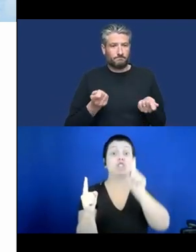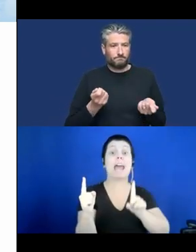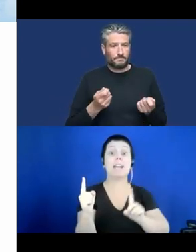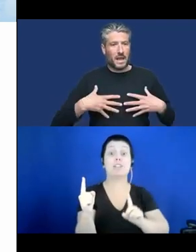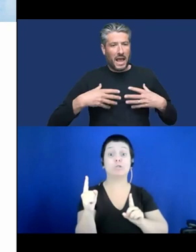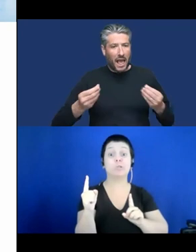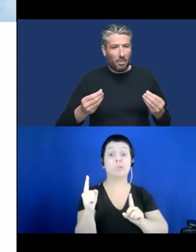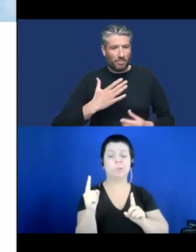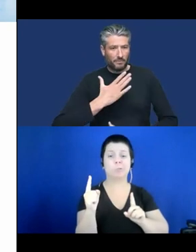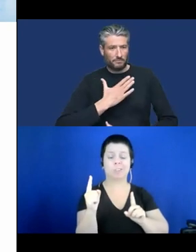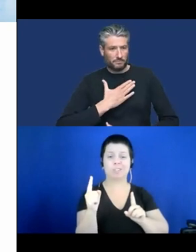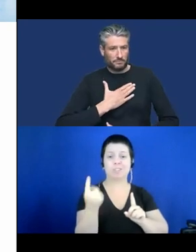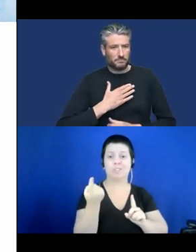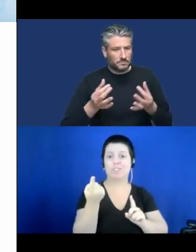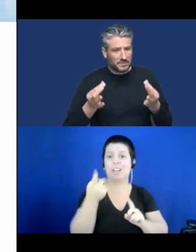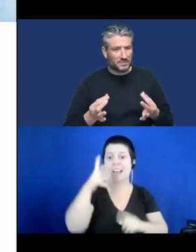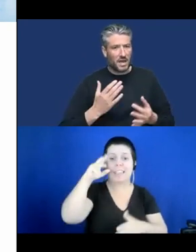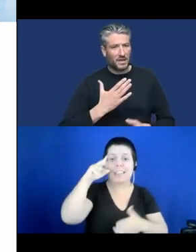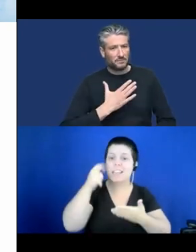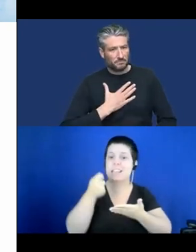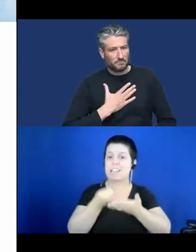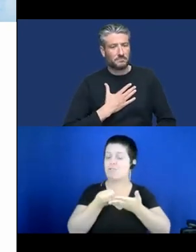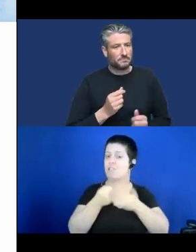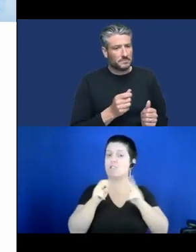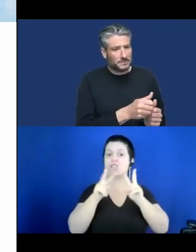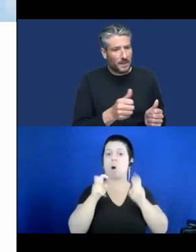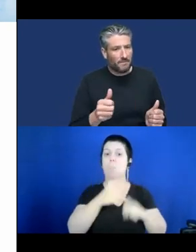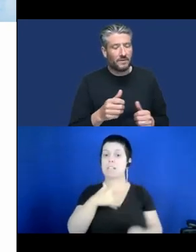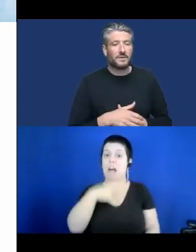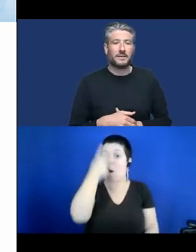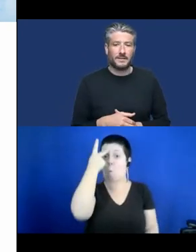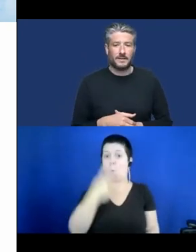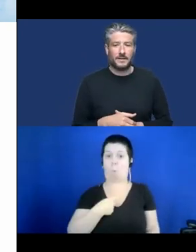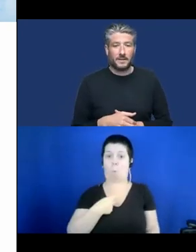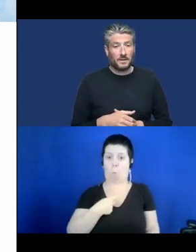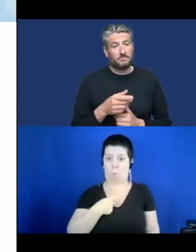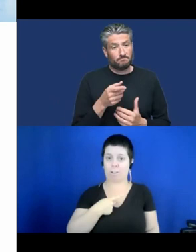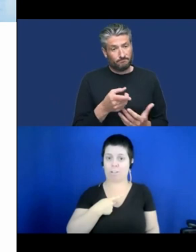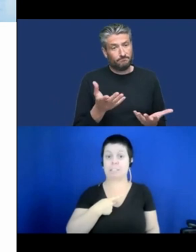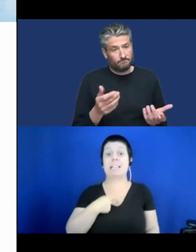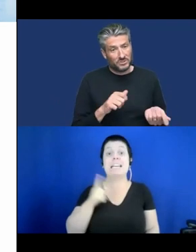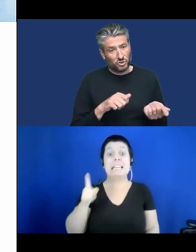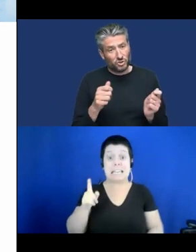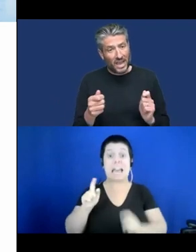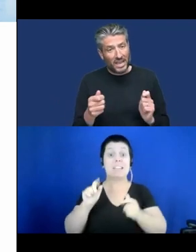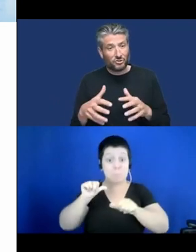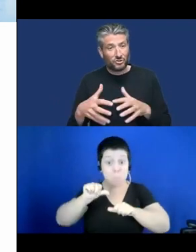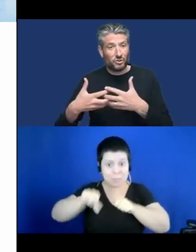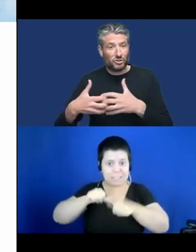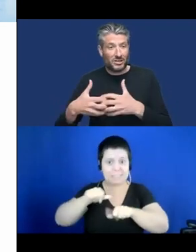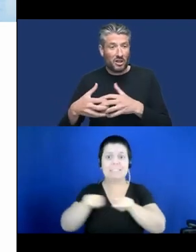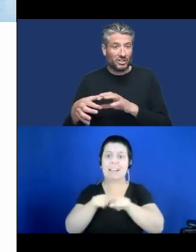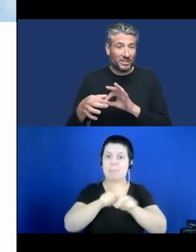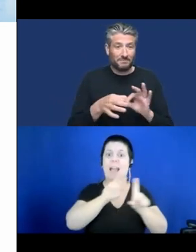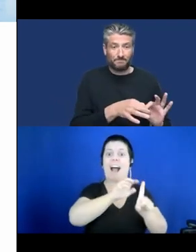change is also something affecting how technologies are getting from